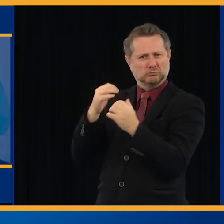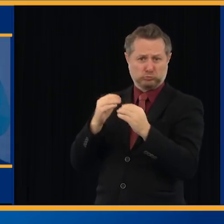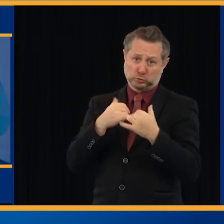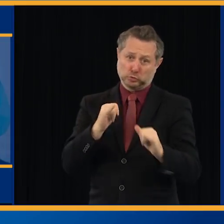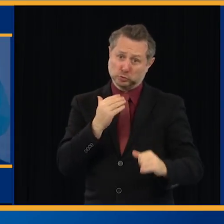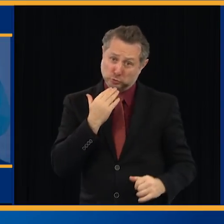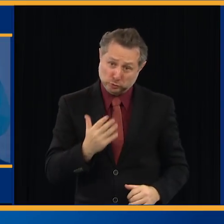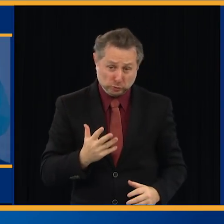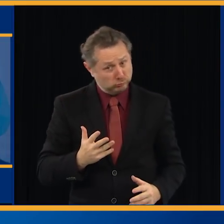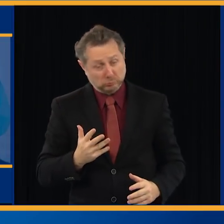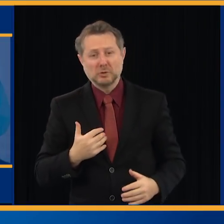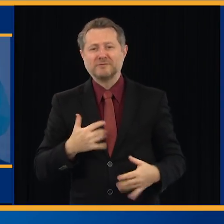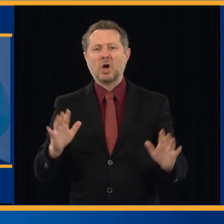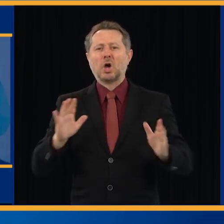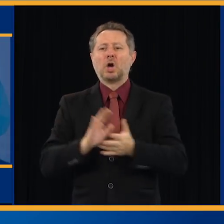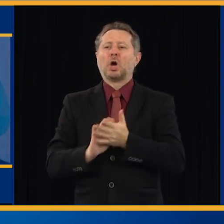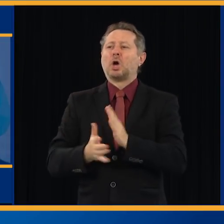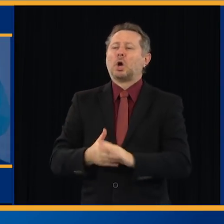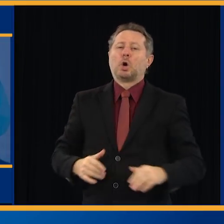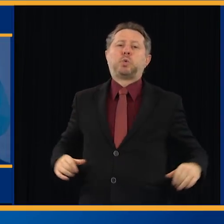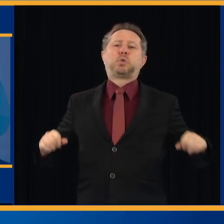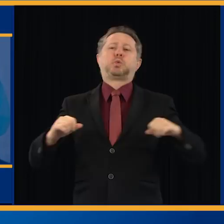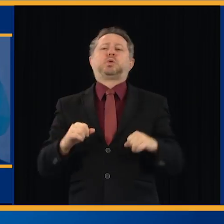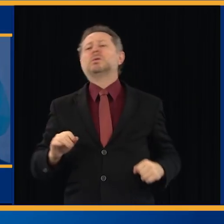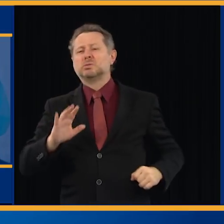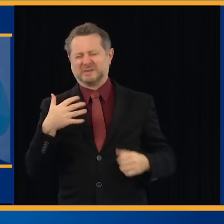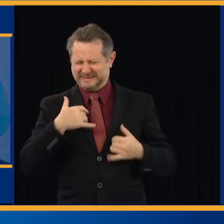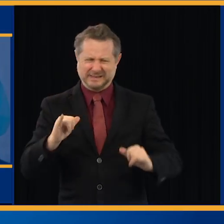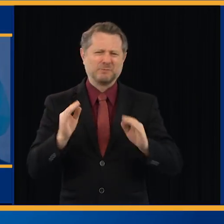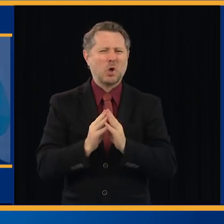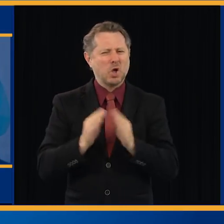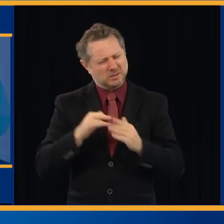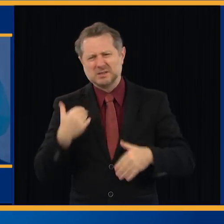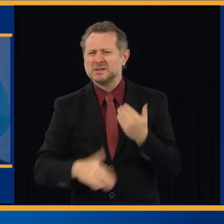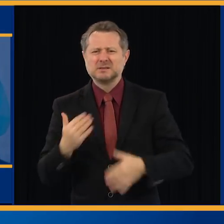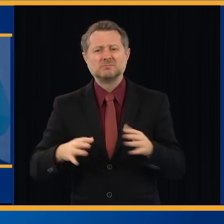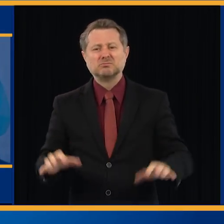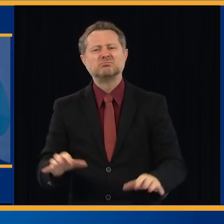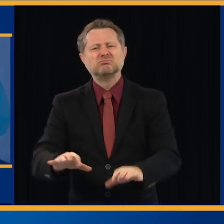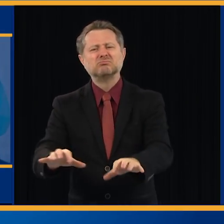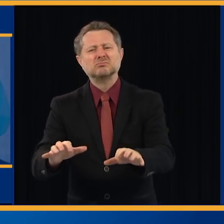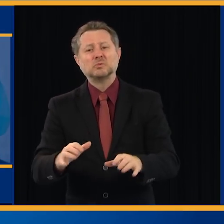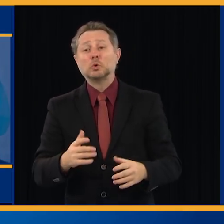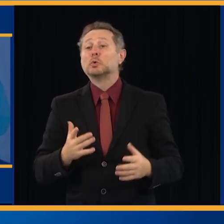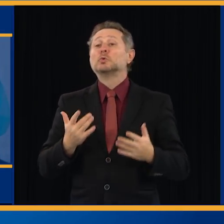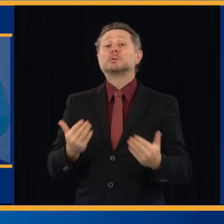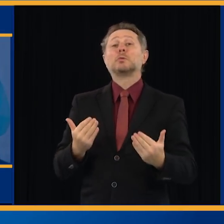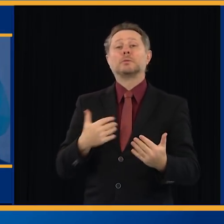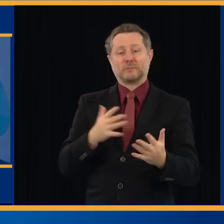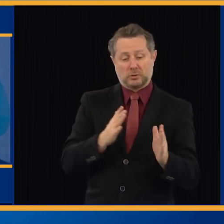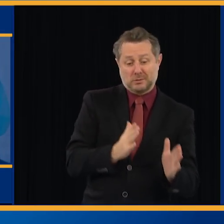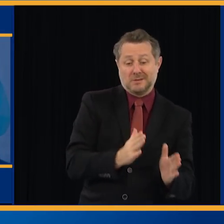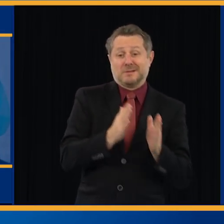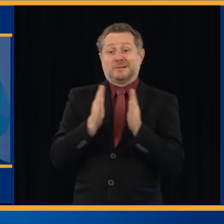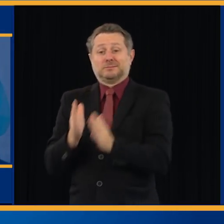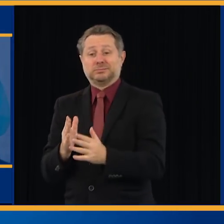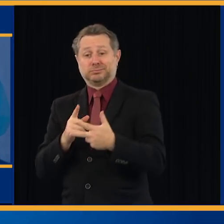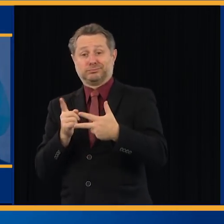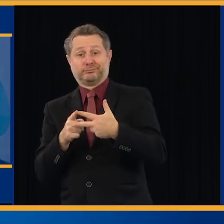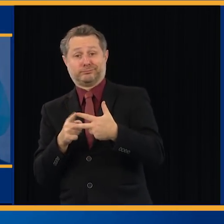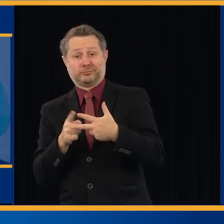and more to talk about on testing, but not today. Today we're going to talk about tracing, which is the second step after testing, right?